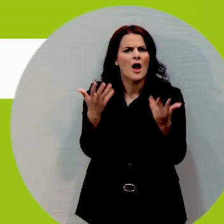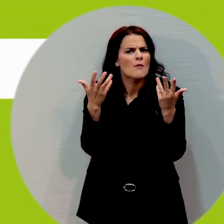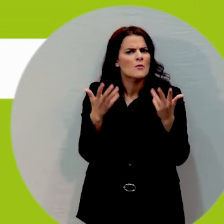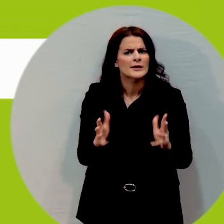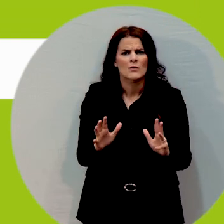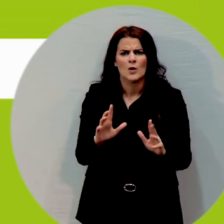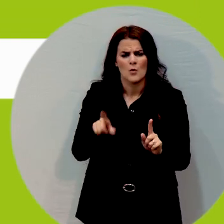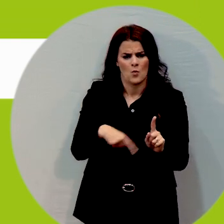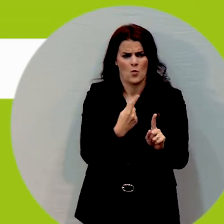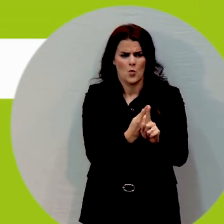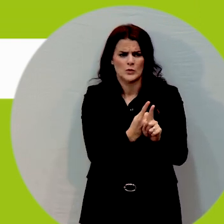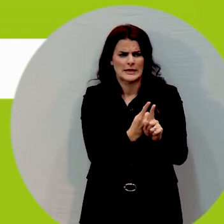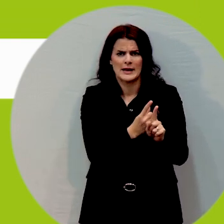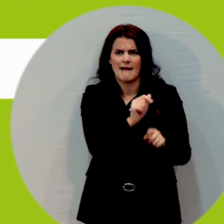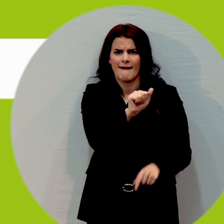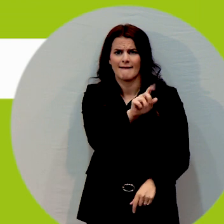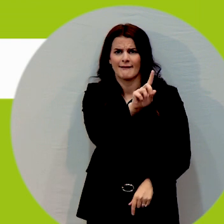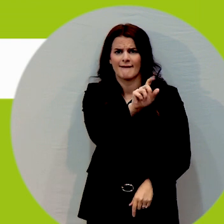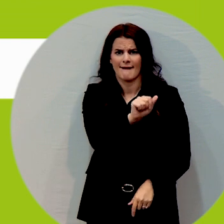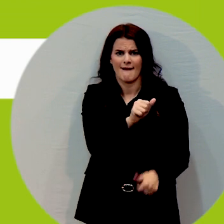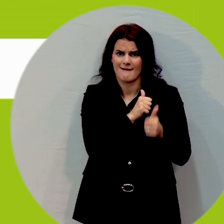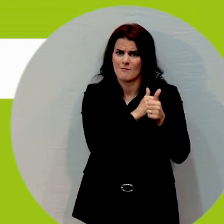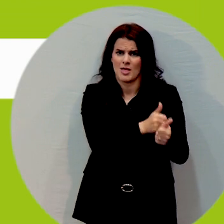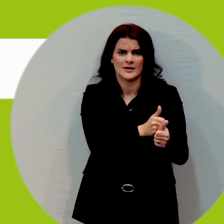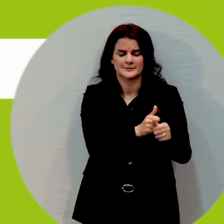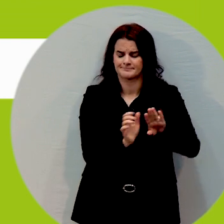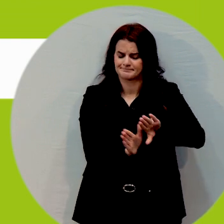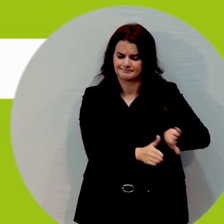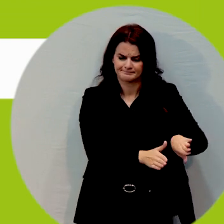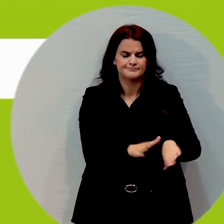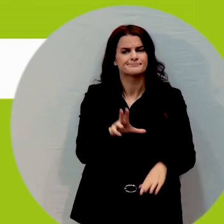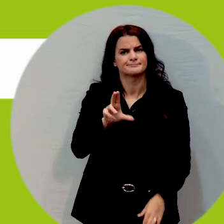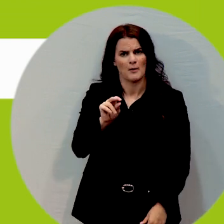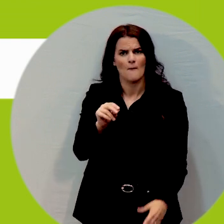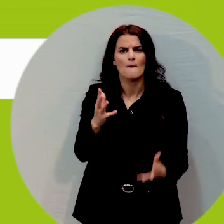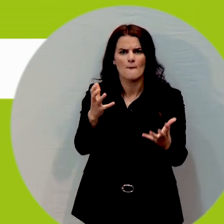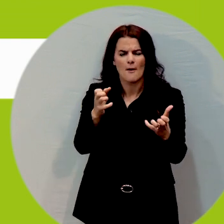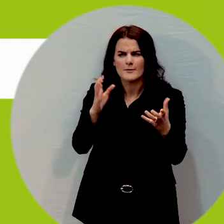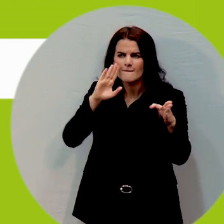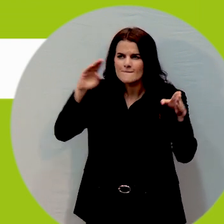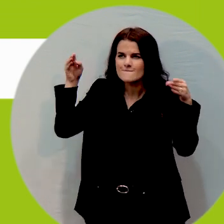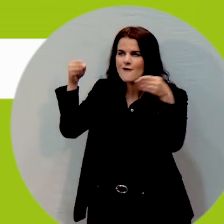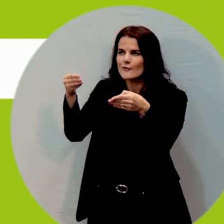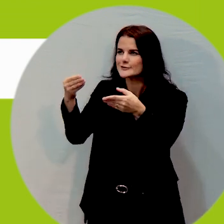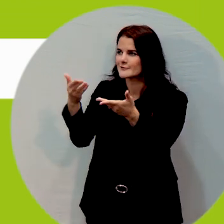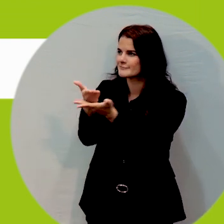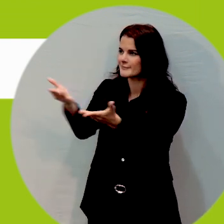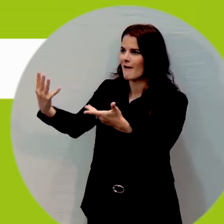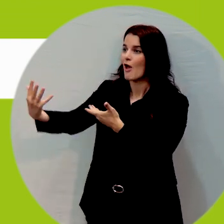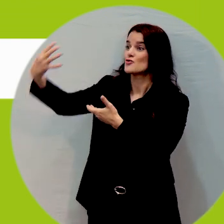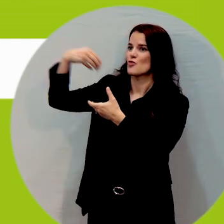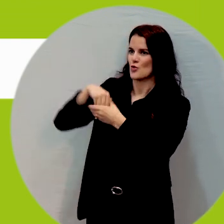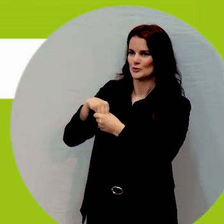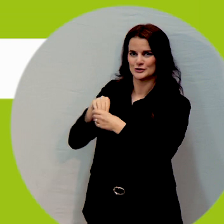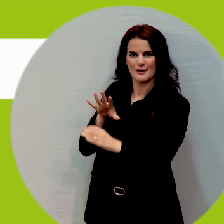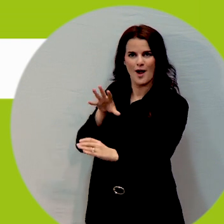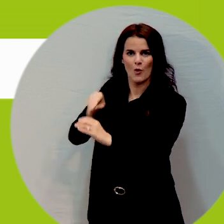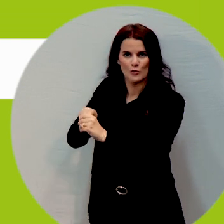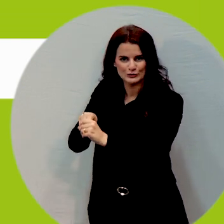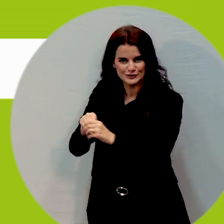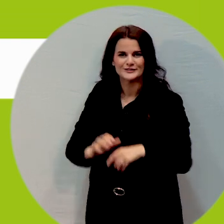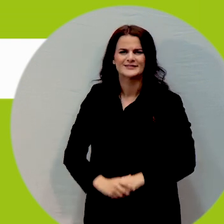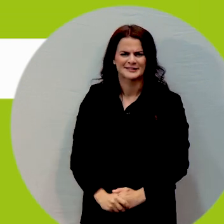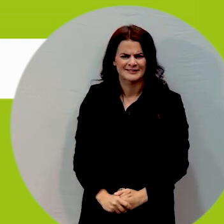ADA compliance here. We want to look towards inclusion. Because